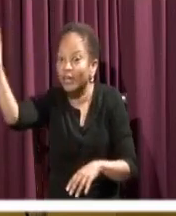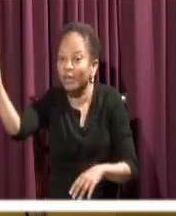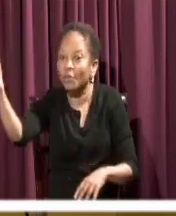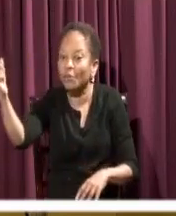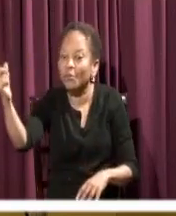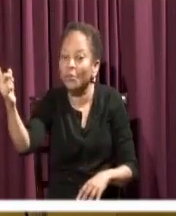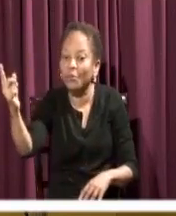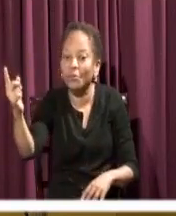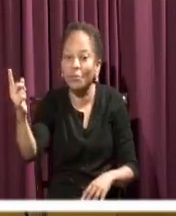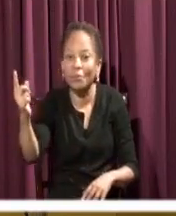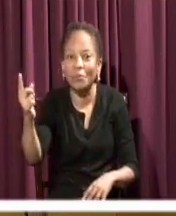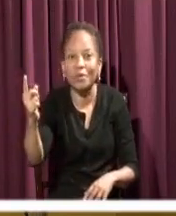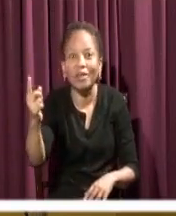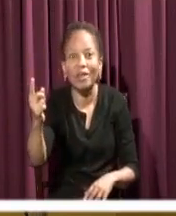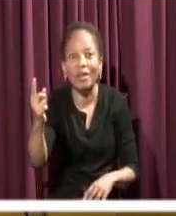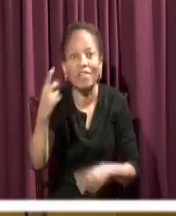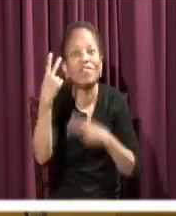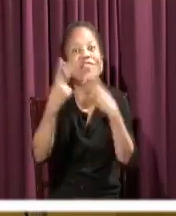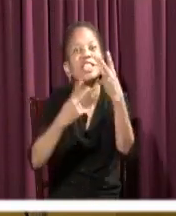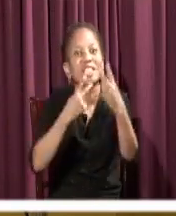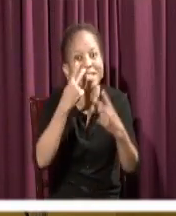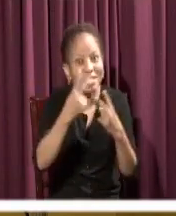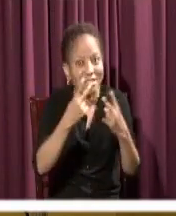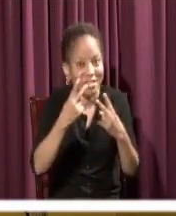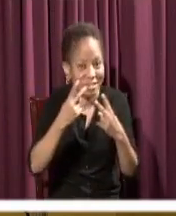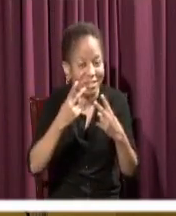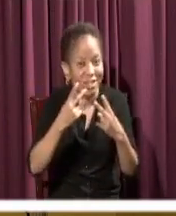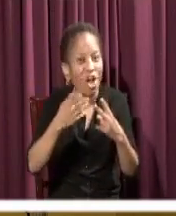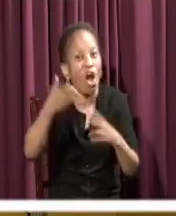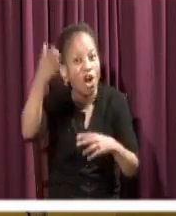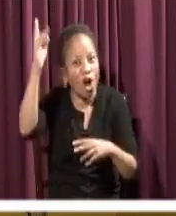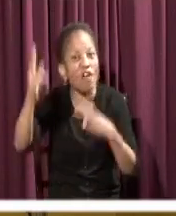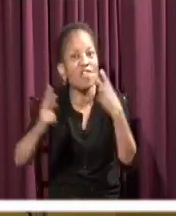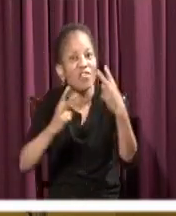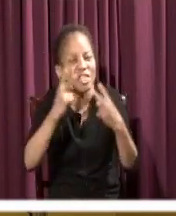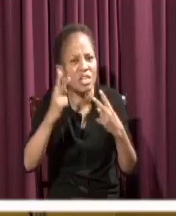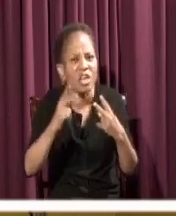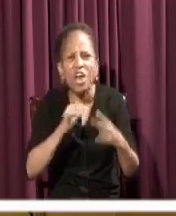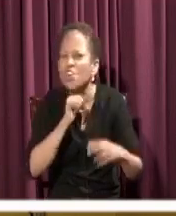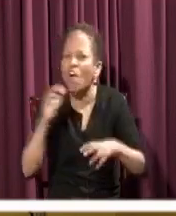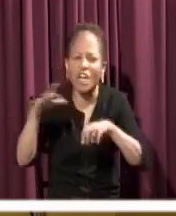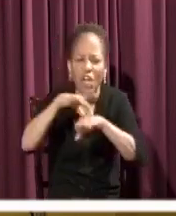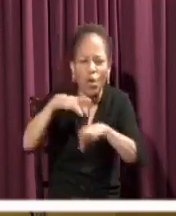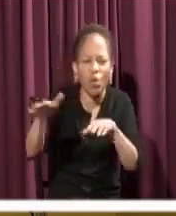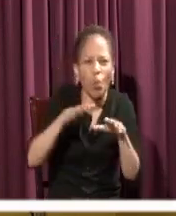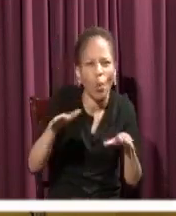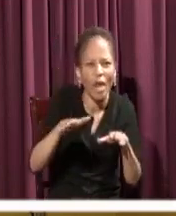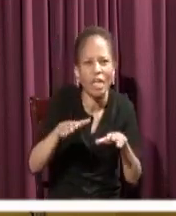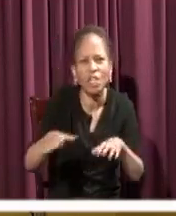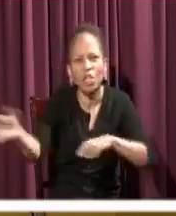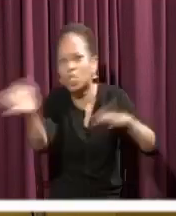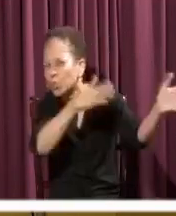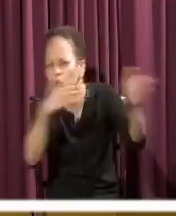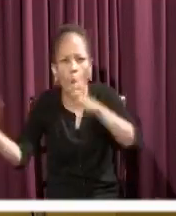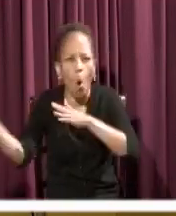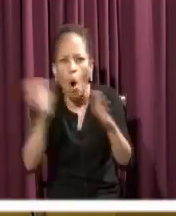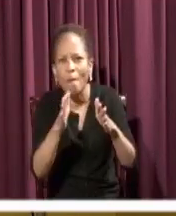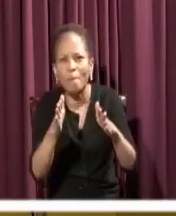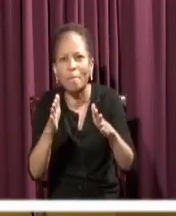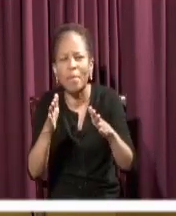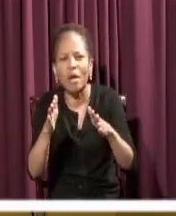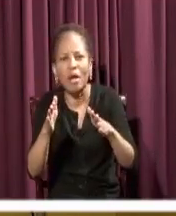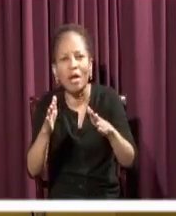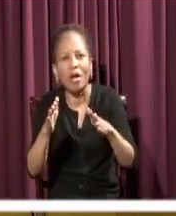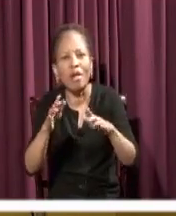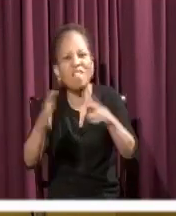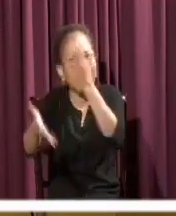That's another way of saying God visits him. Not in the earthquake, not in the storm, not in the mighty roar. But